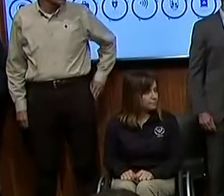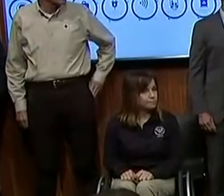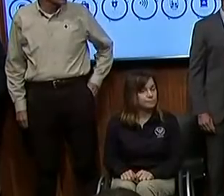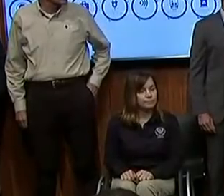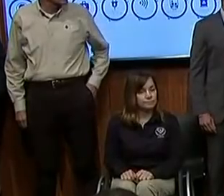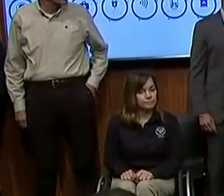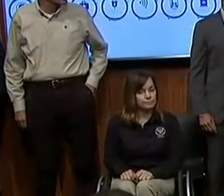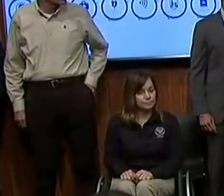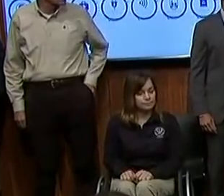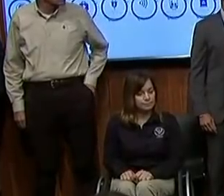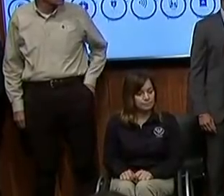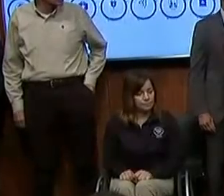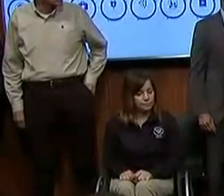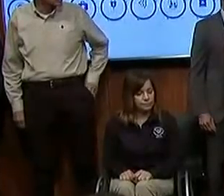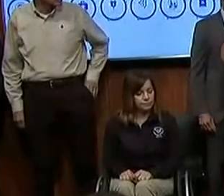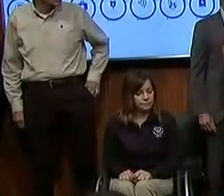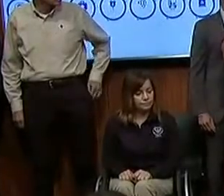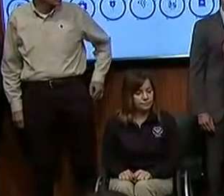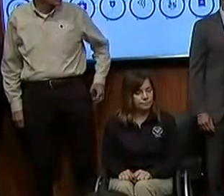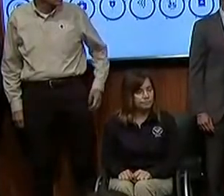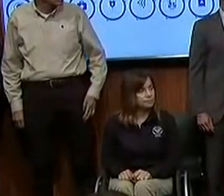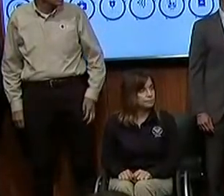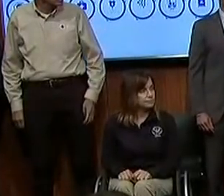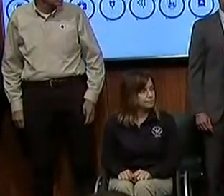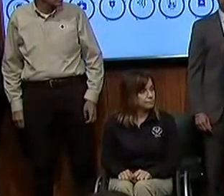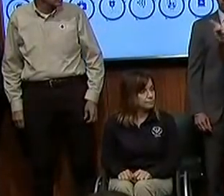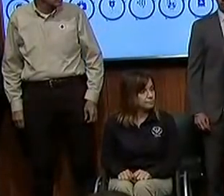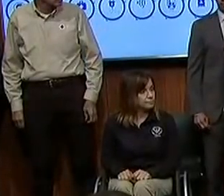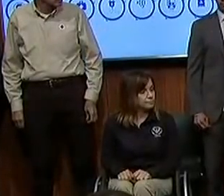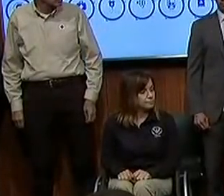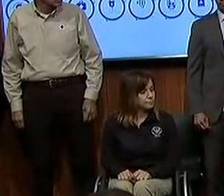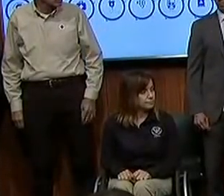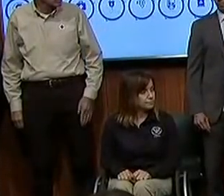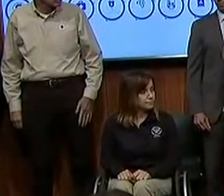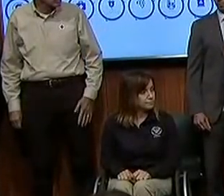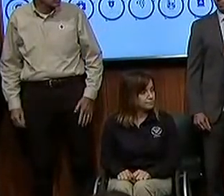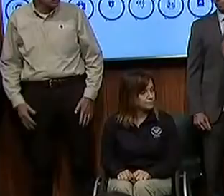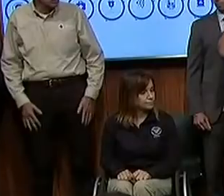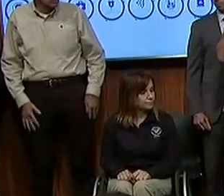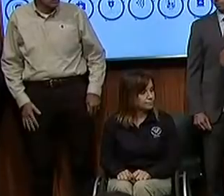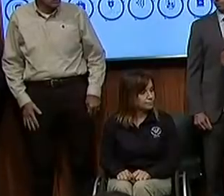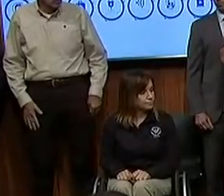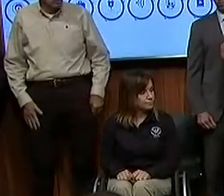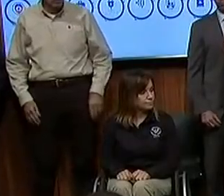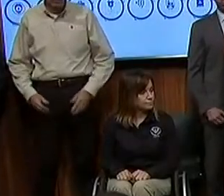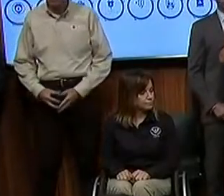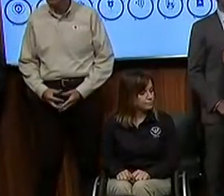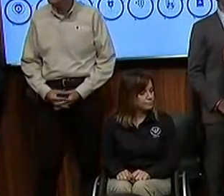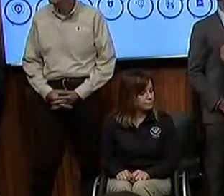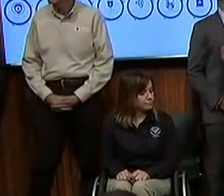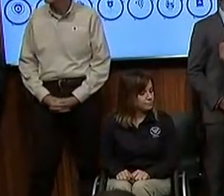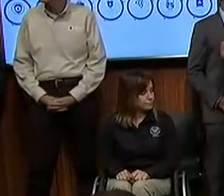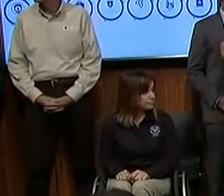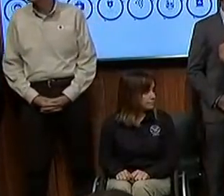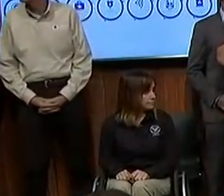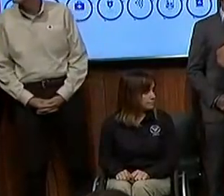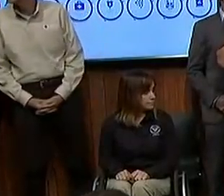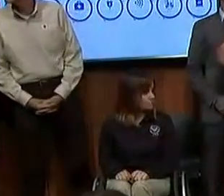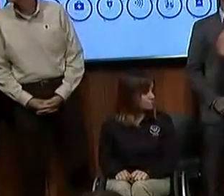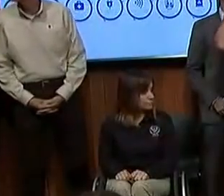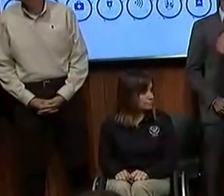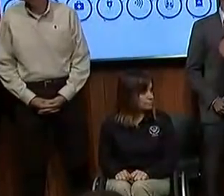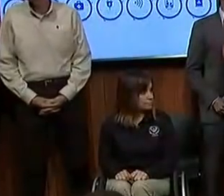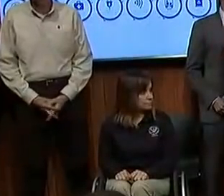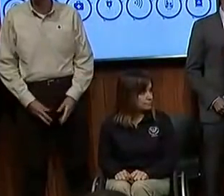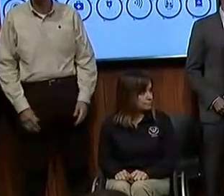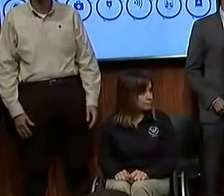Great remarks from some key speakers, and then we'll follow it up with some questions and answers. Of course, we are on the record. I'll just run